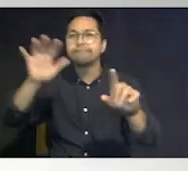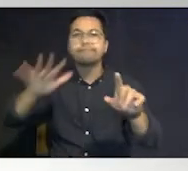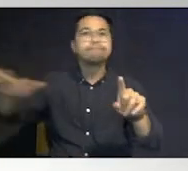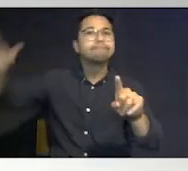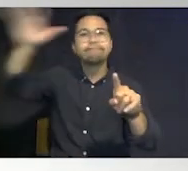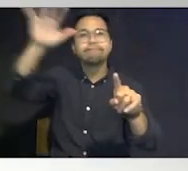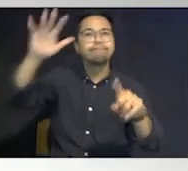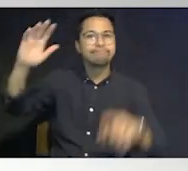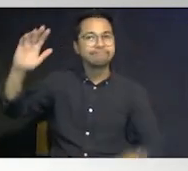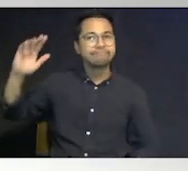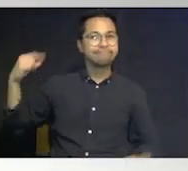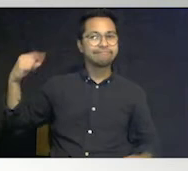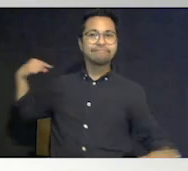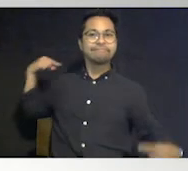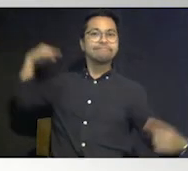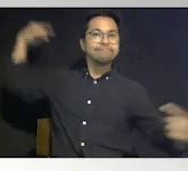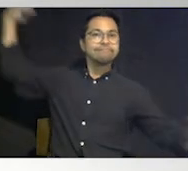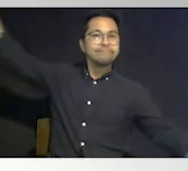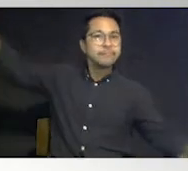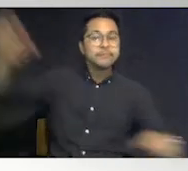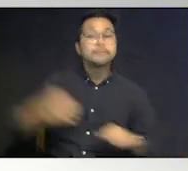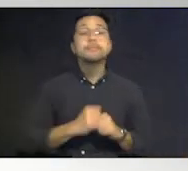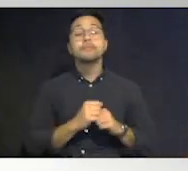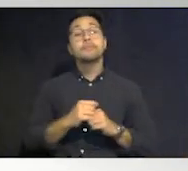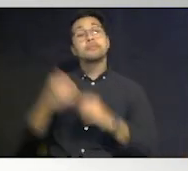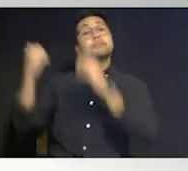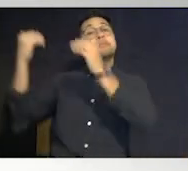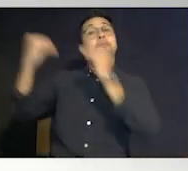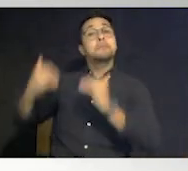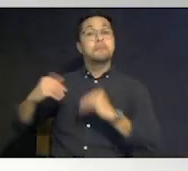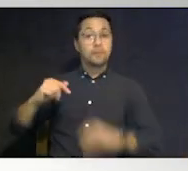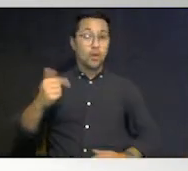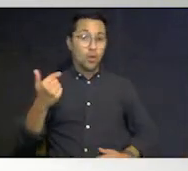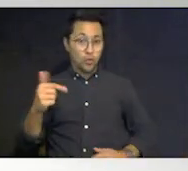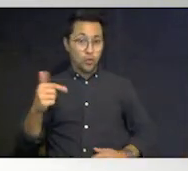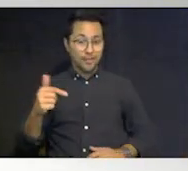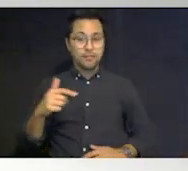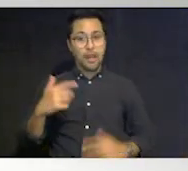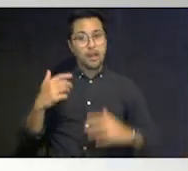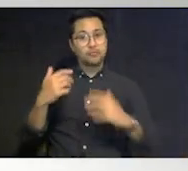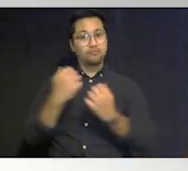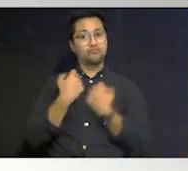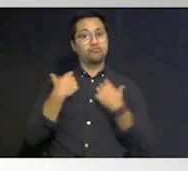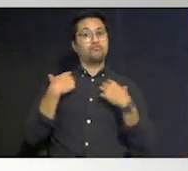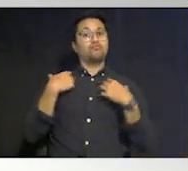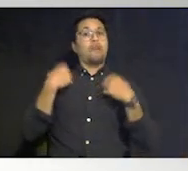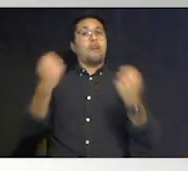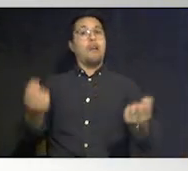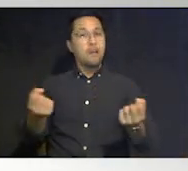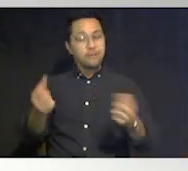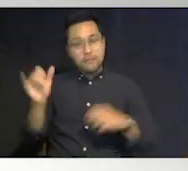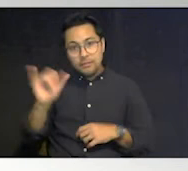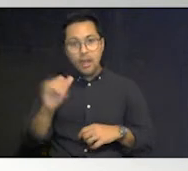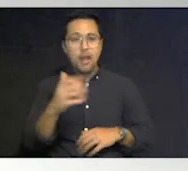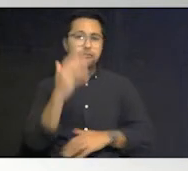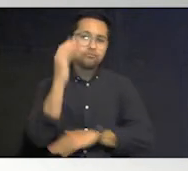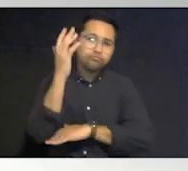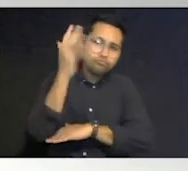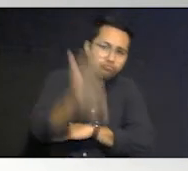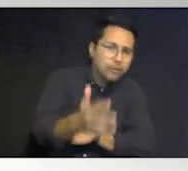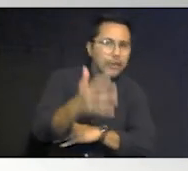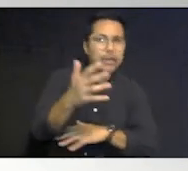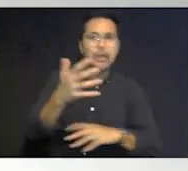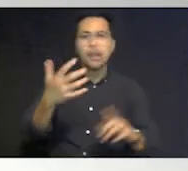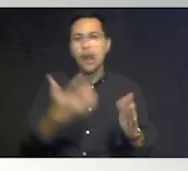response and then the next in in green is recovery um that includes things like debris removal or